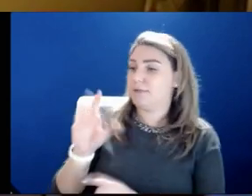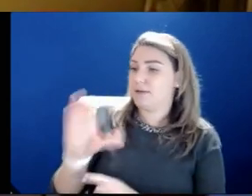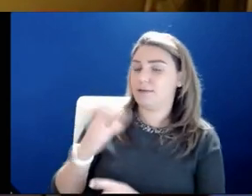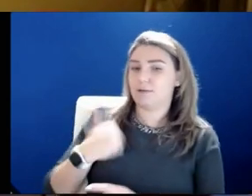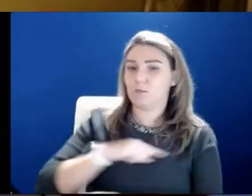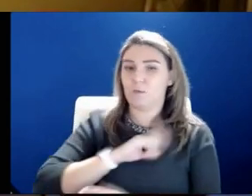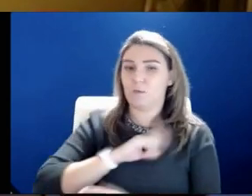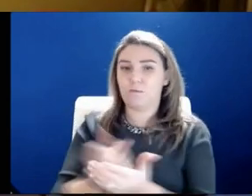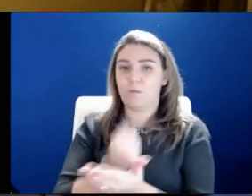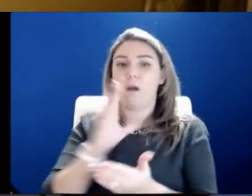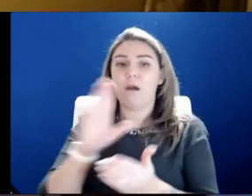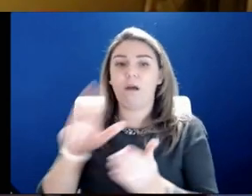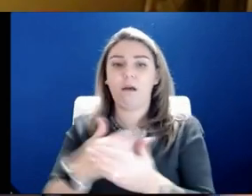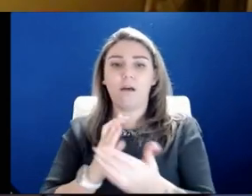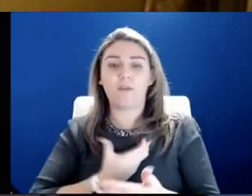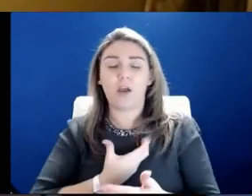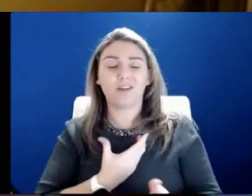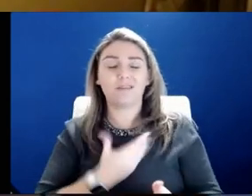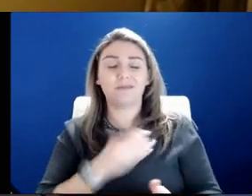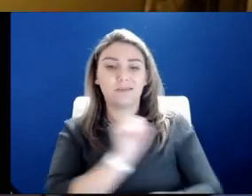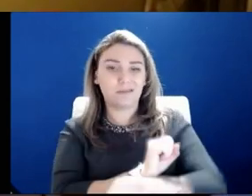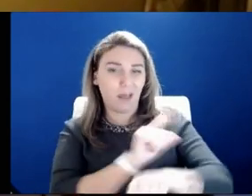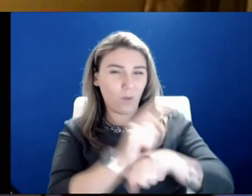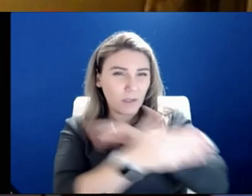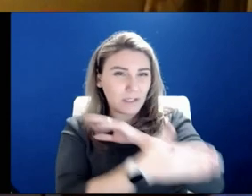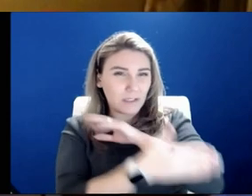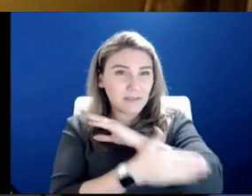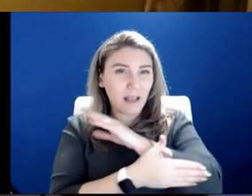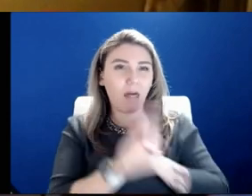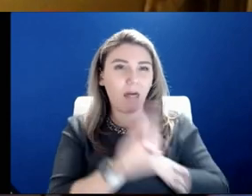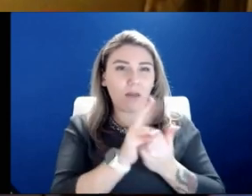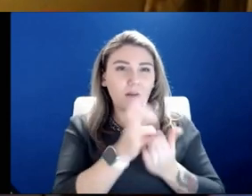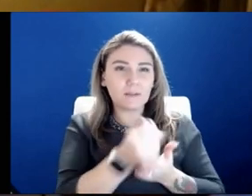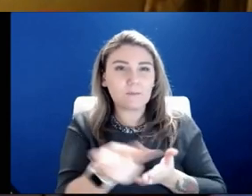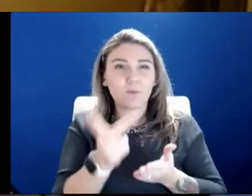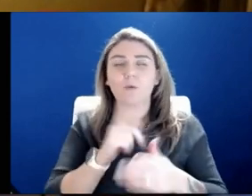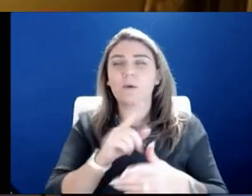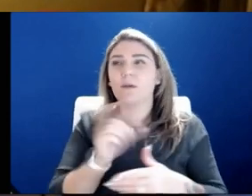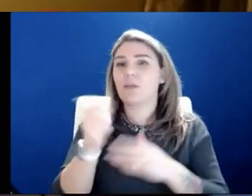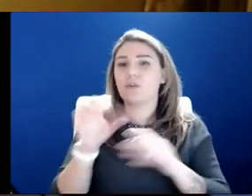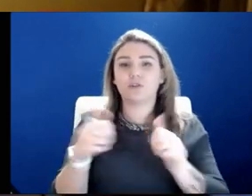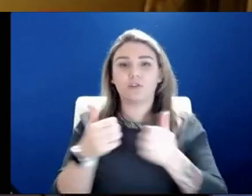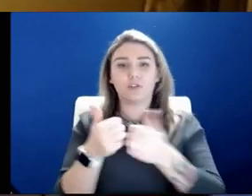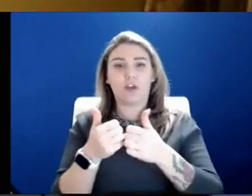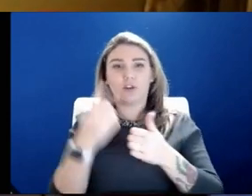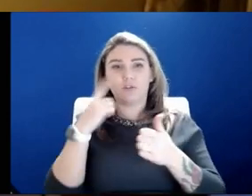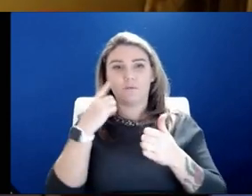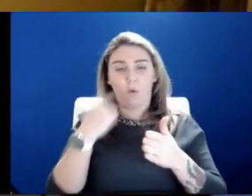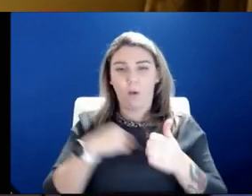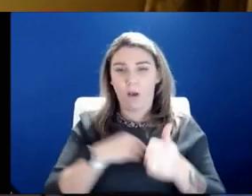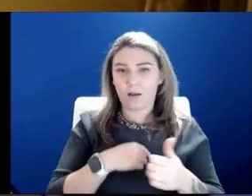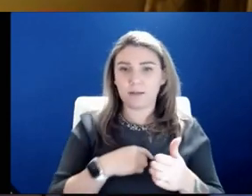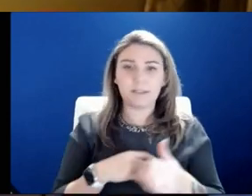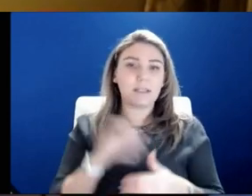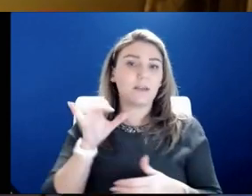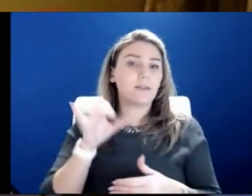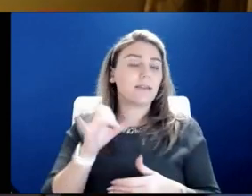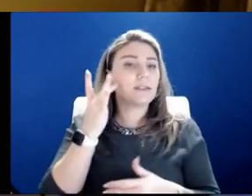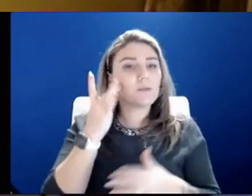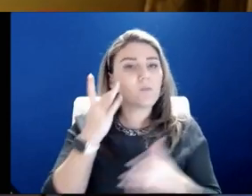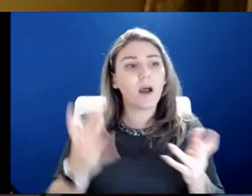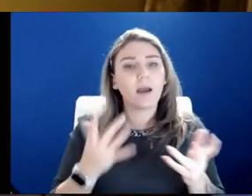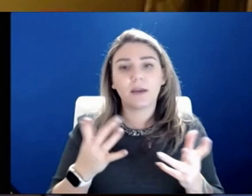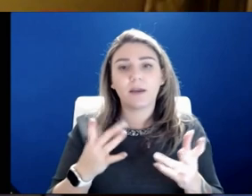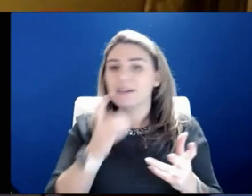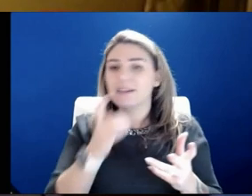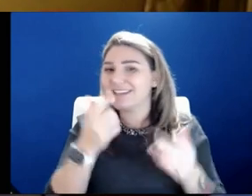St. Louis County did have a loss, and I believe there have been a few other challenges for us over time. So that's why it doesn't